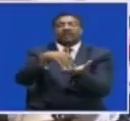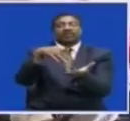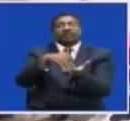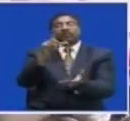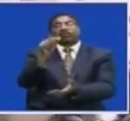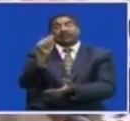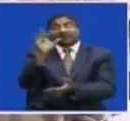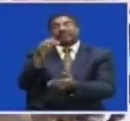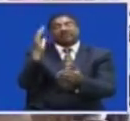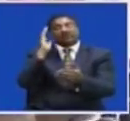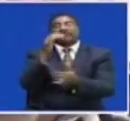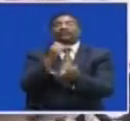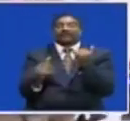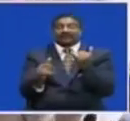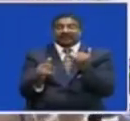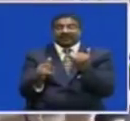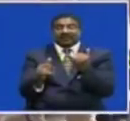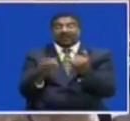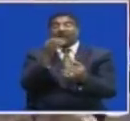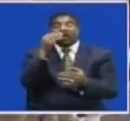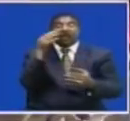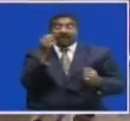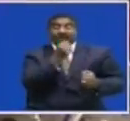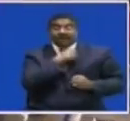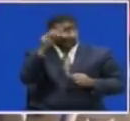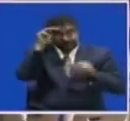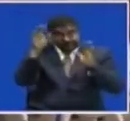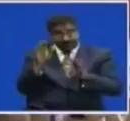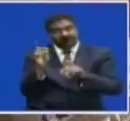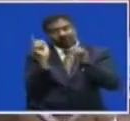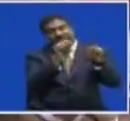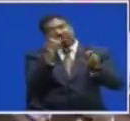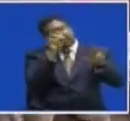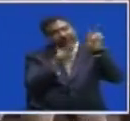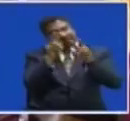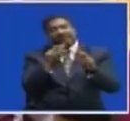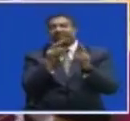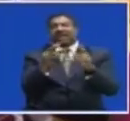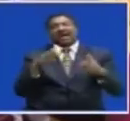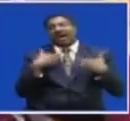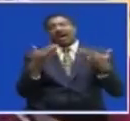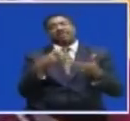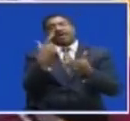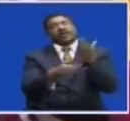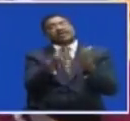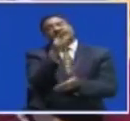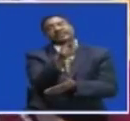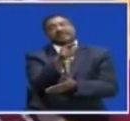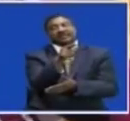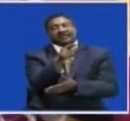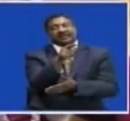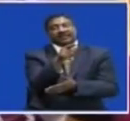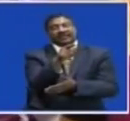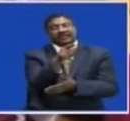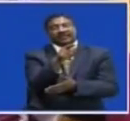And Home Affairs Minister Stephen Kampiongo, who has toured the facility, is pleased with the initiative There is no development that